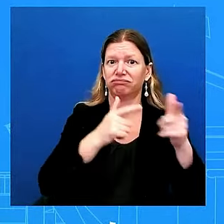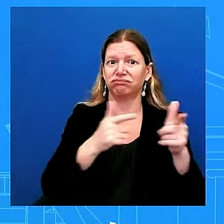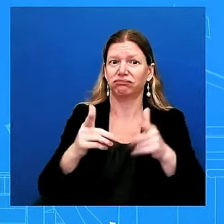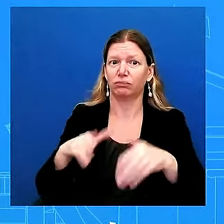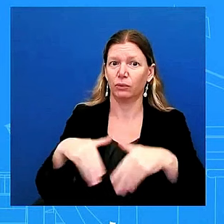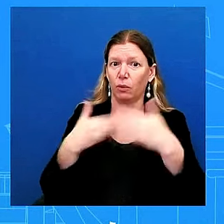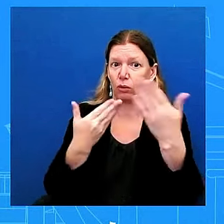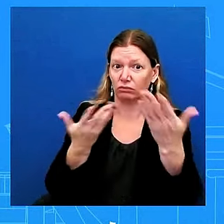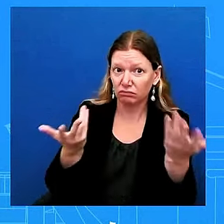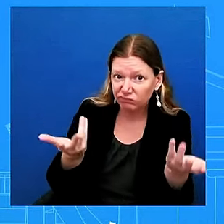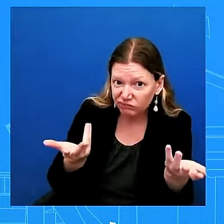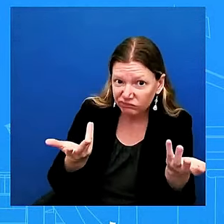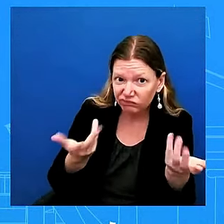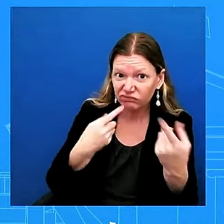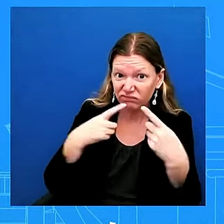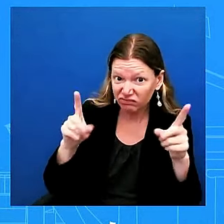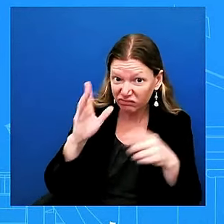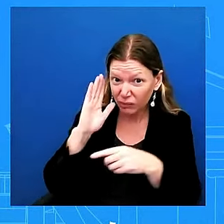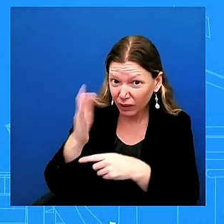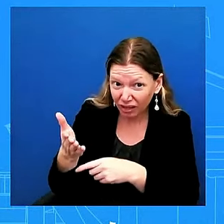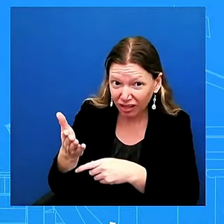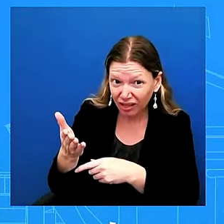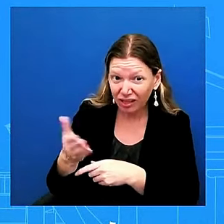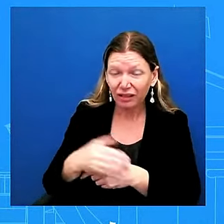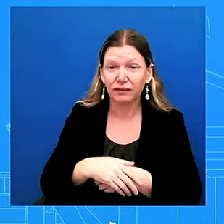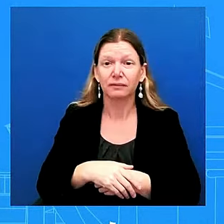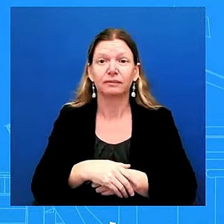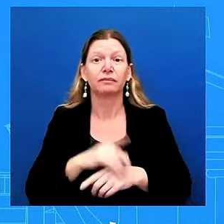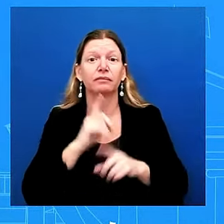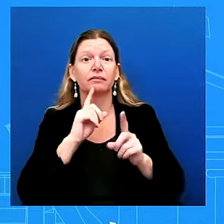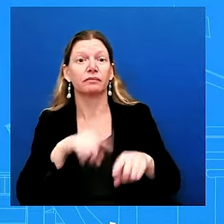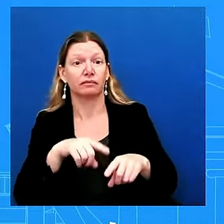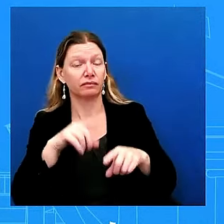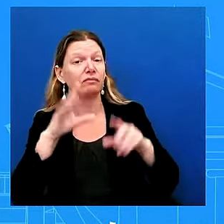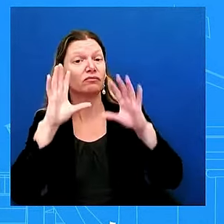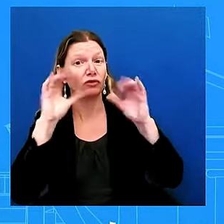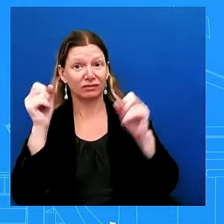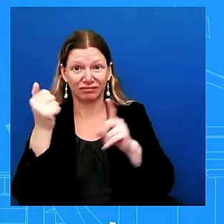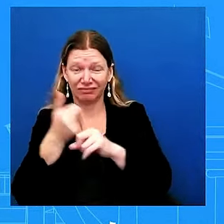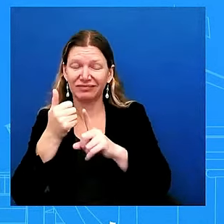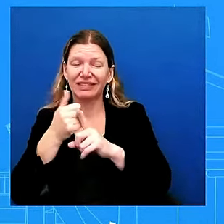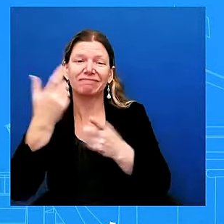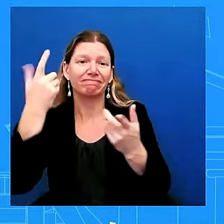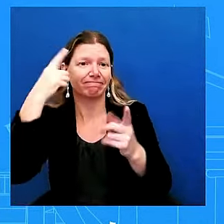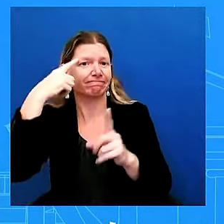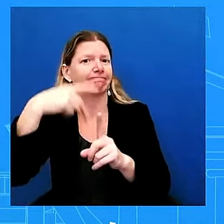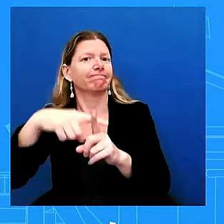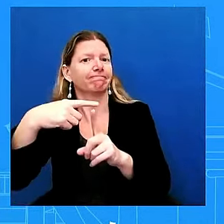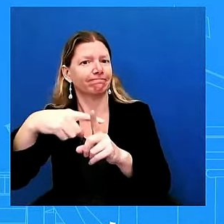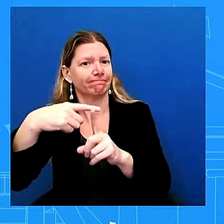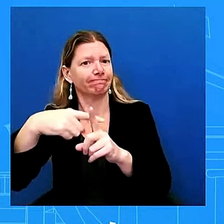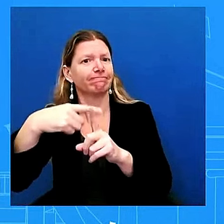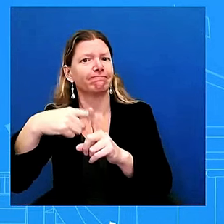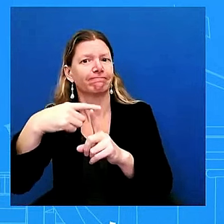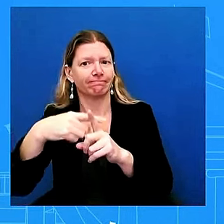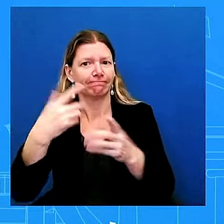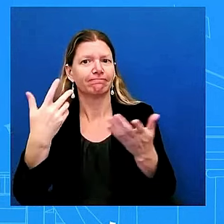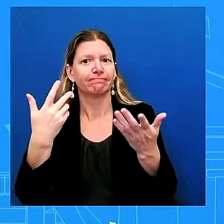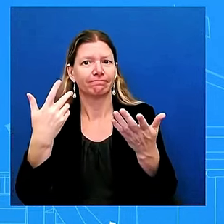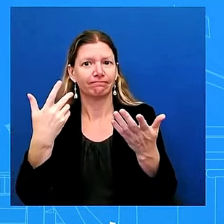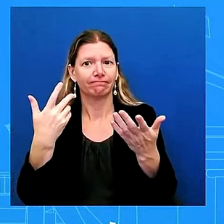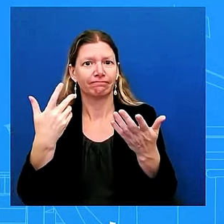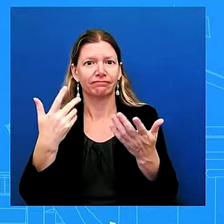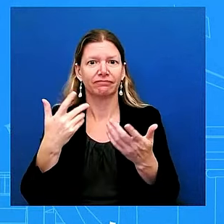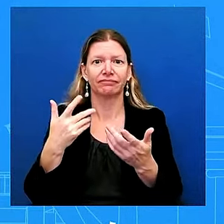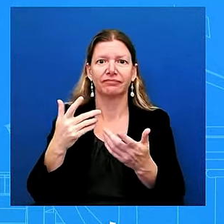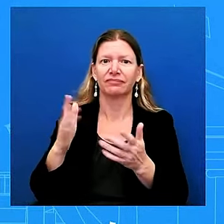uh and optimistic and you hear him say that you asked me if that is hopeful right so